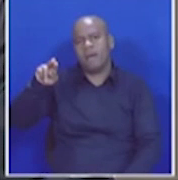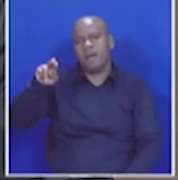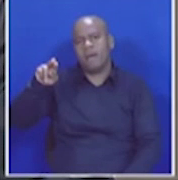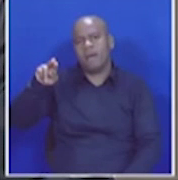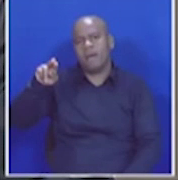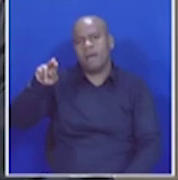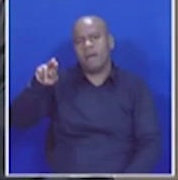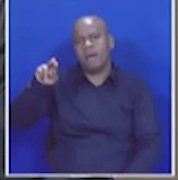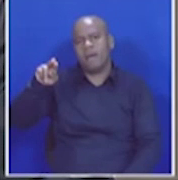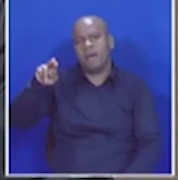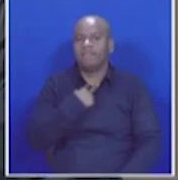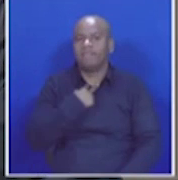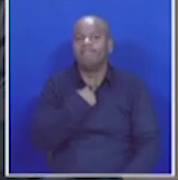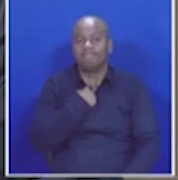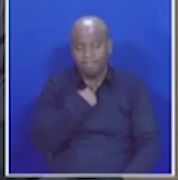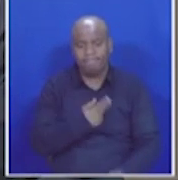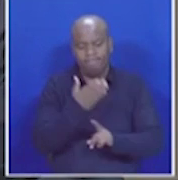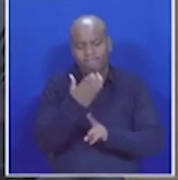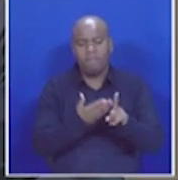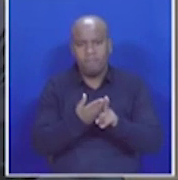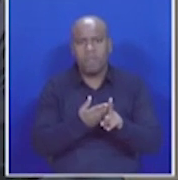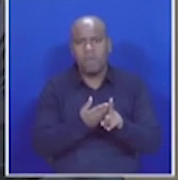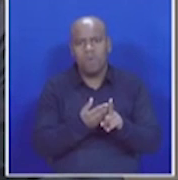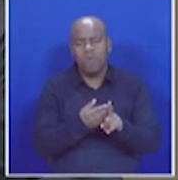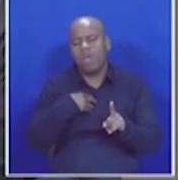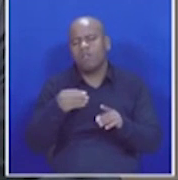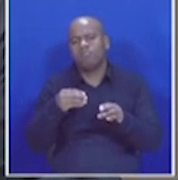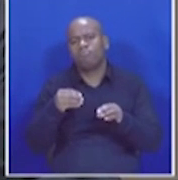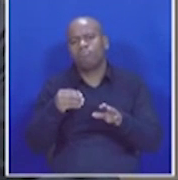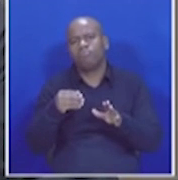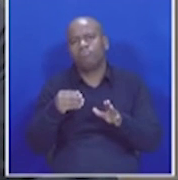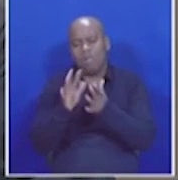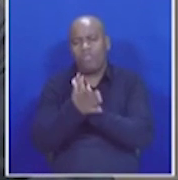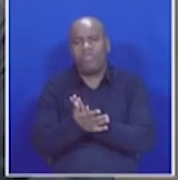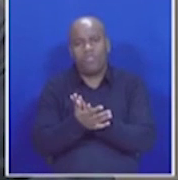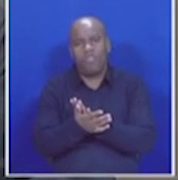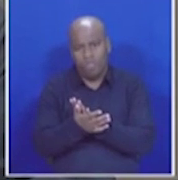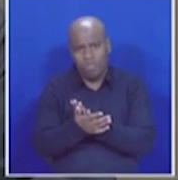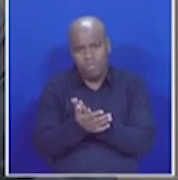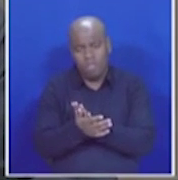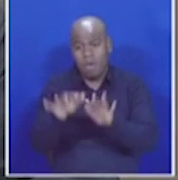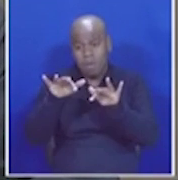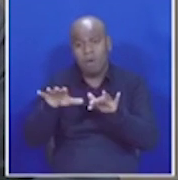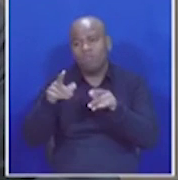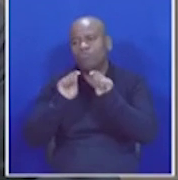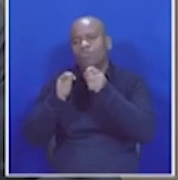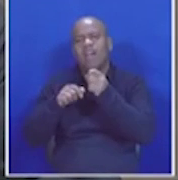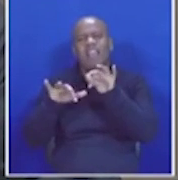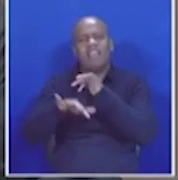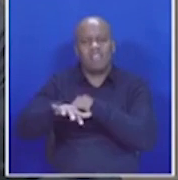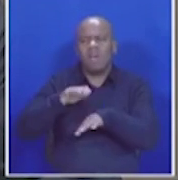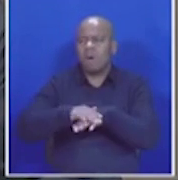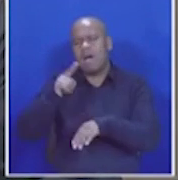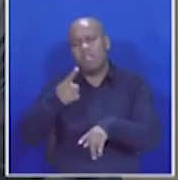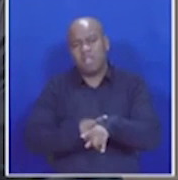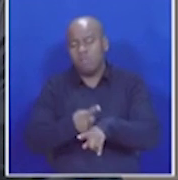express a disappointment in the case where this is unnecessarily disadvantageing the people of the rural areas. Sometimes